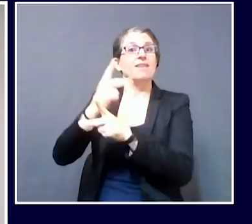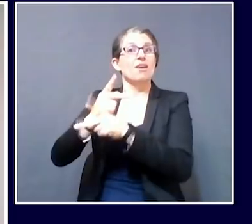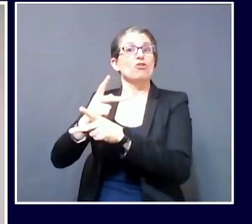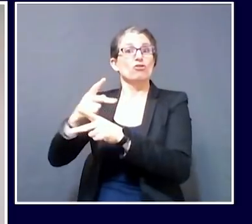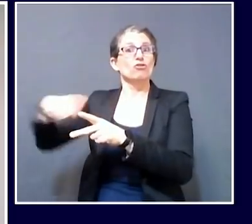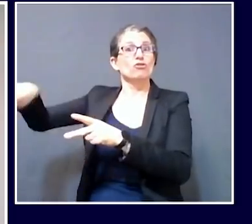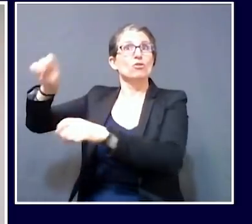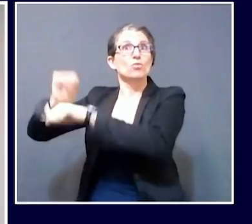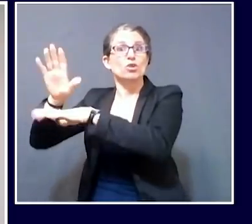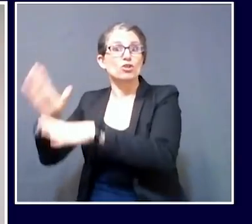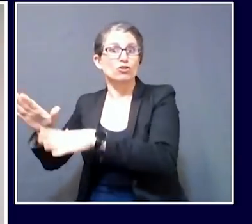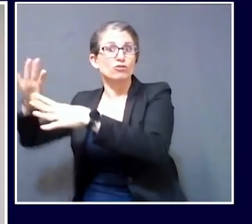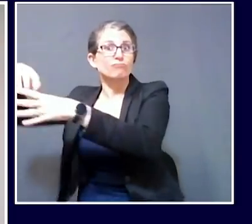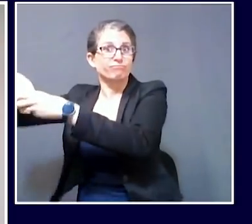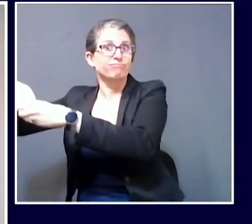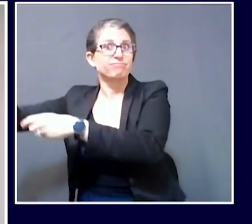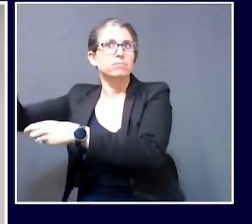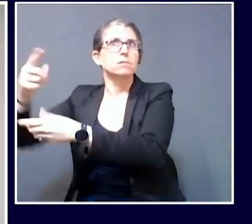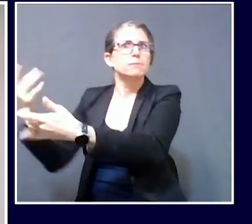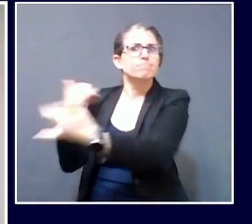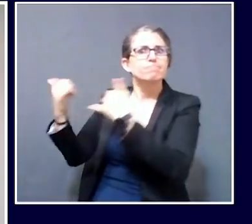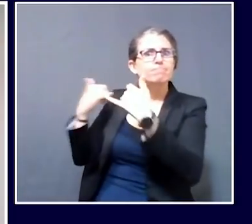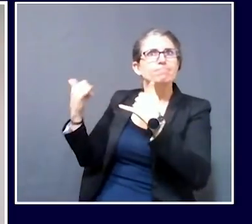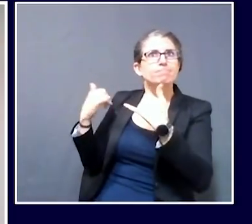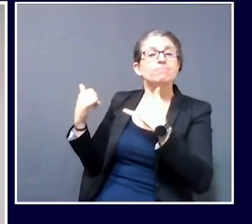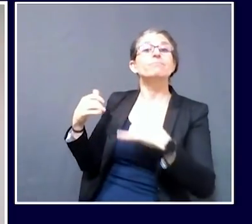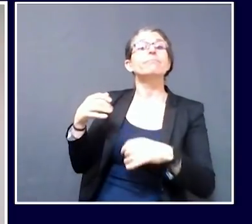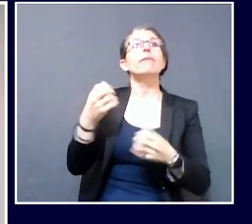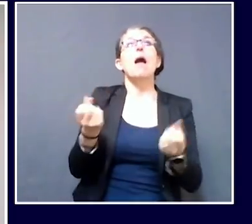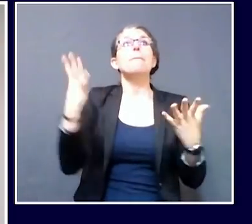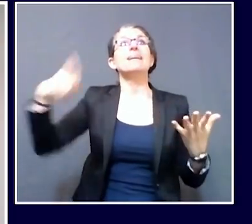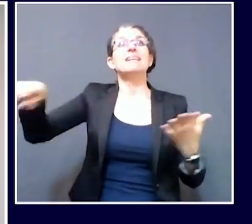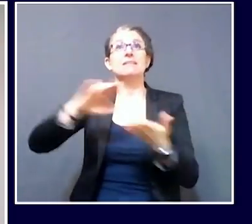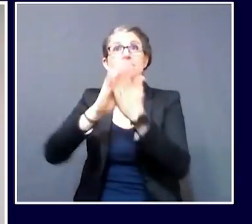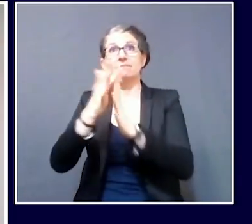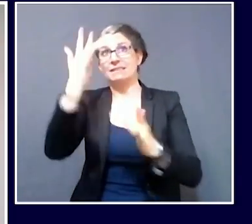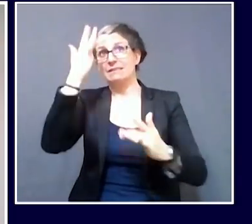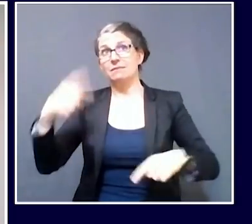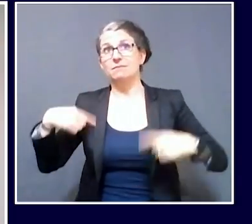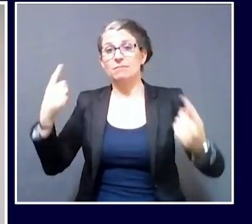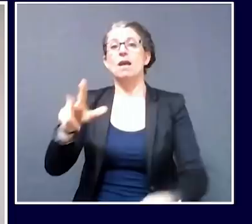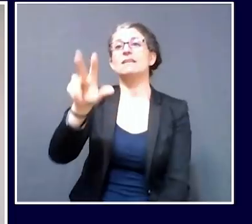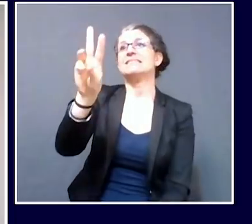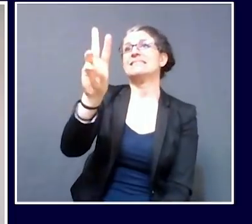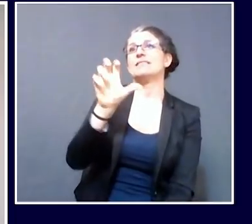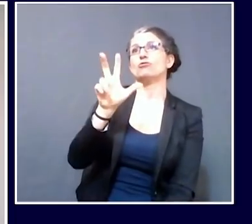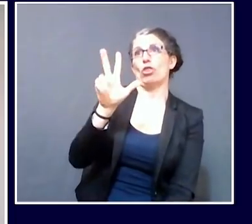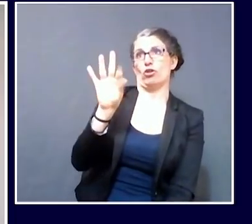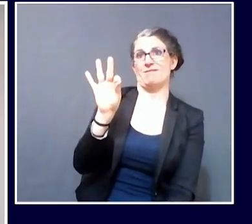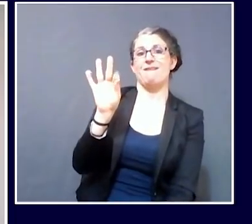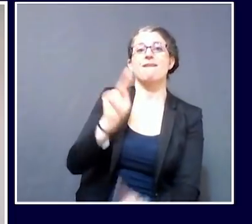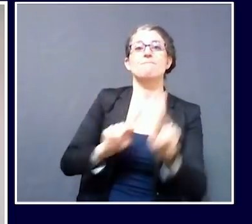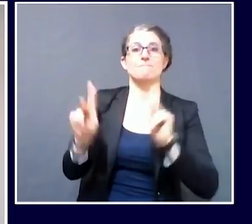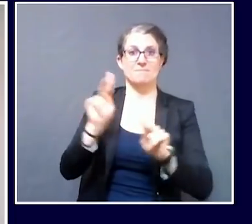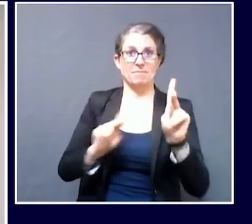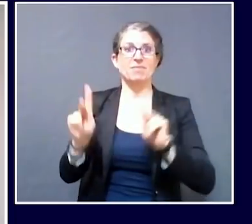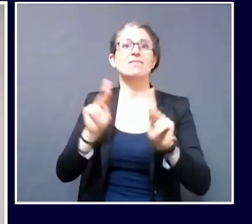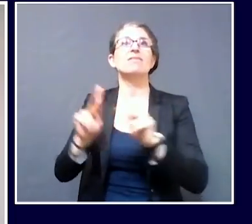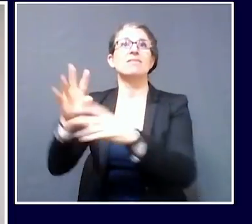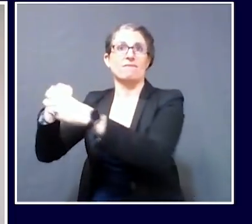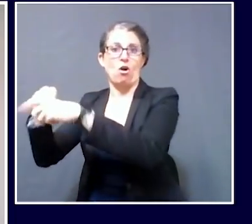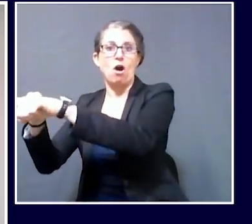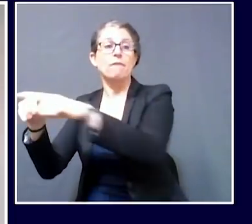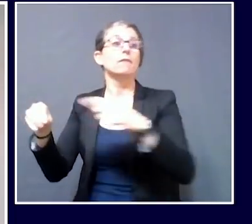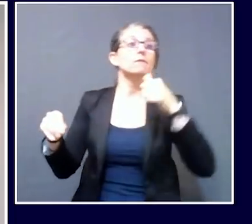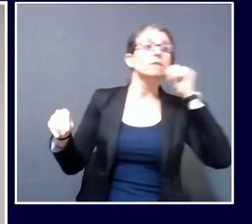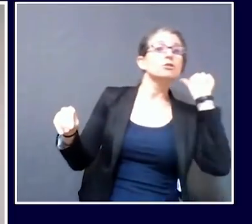our cases, 639 are among healthcare workers, an increase of four healthcare worker cases since